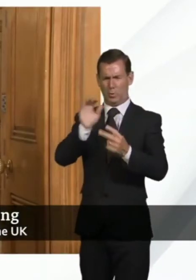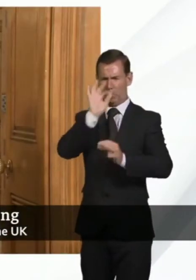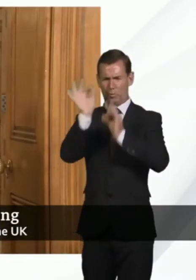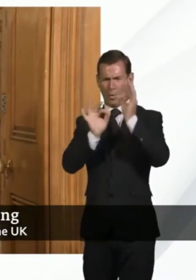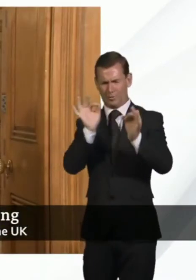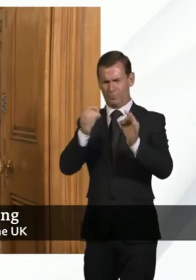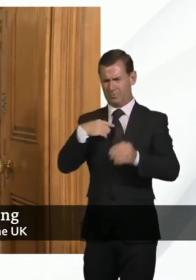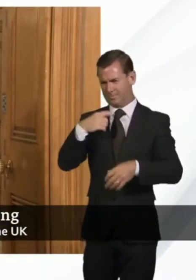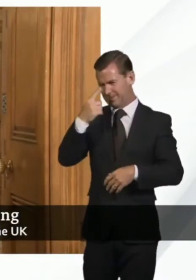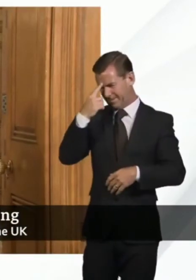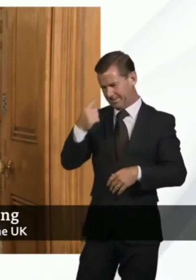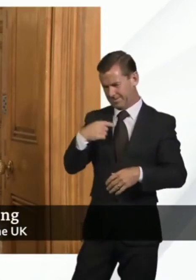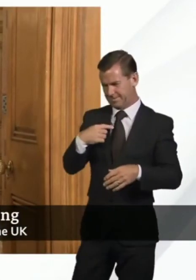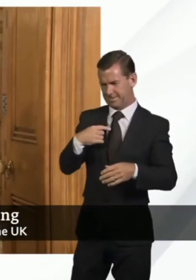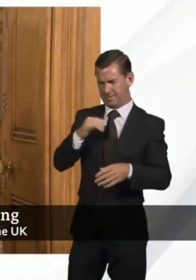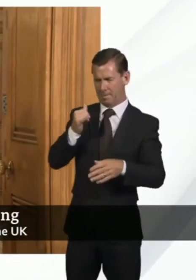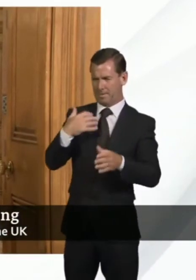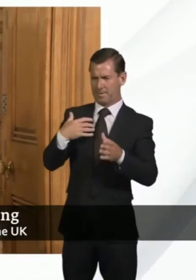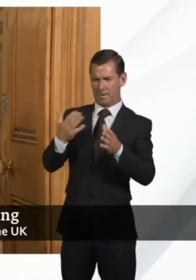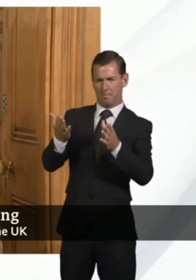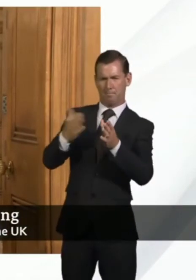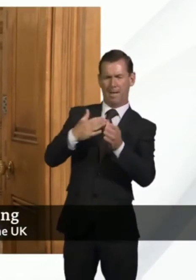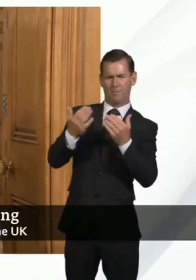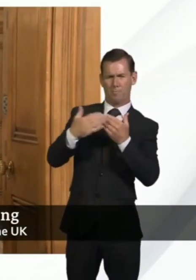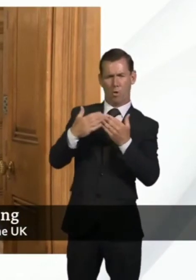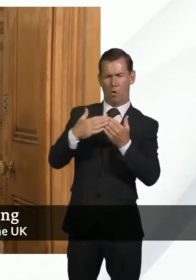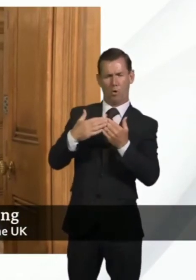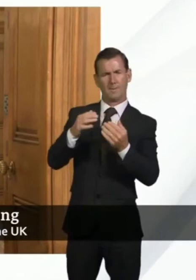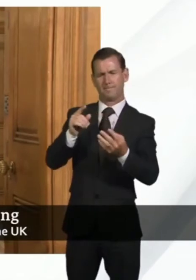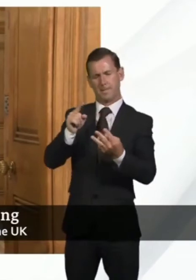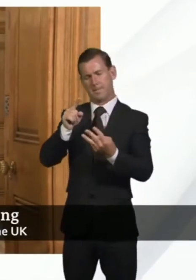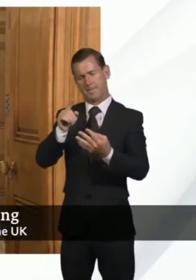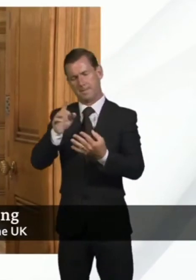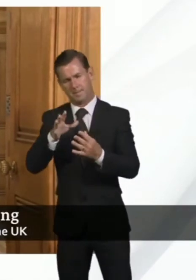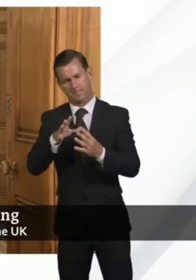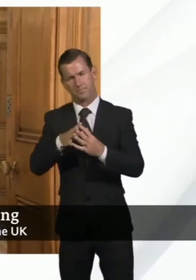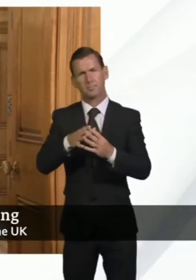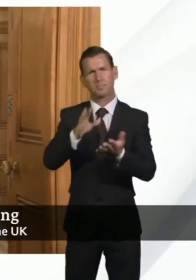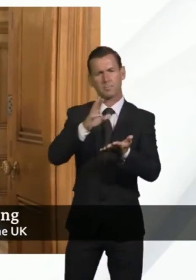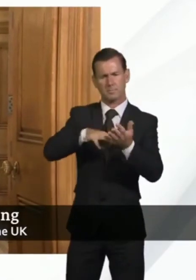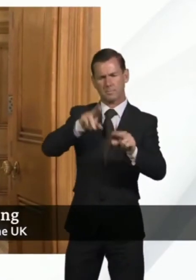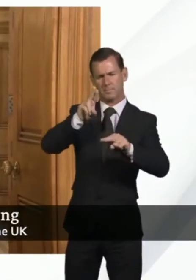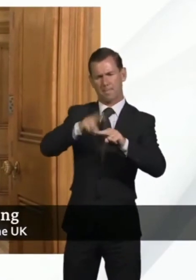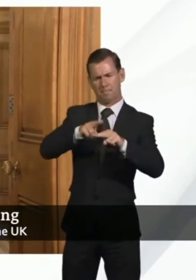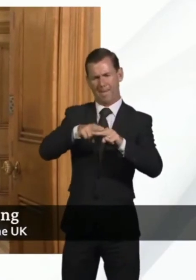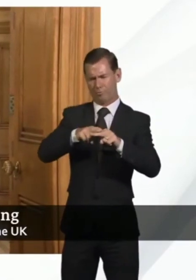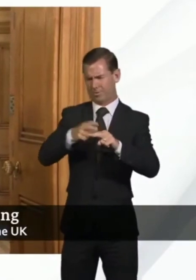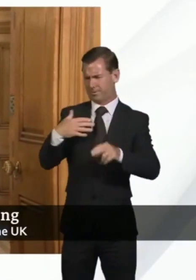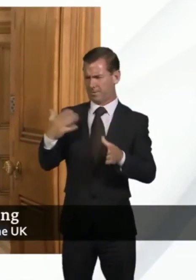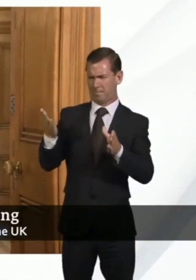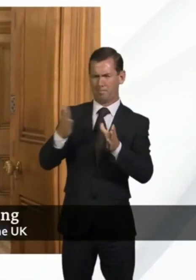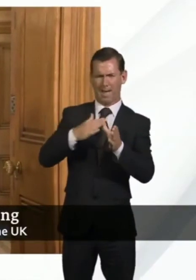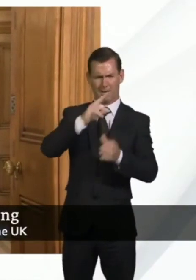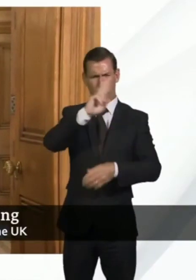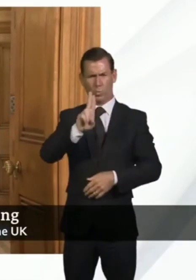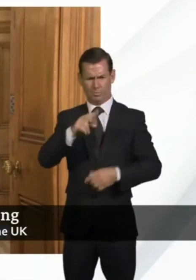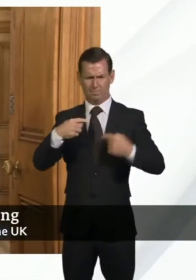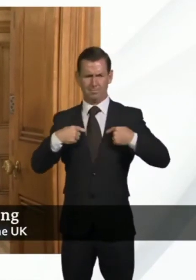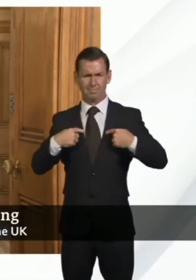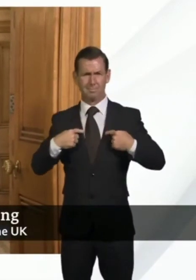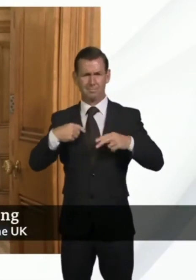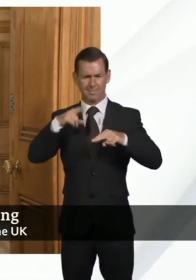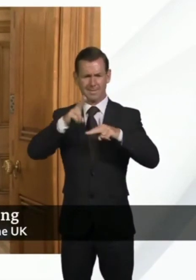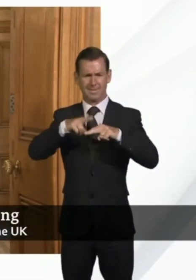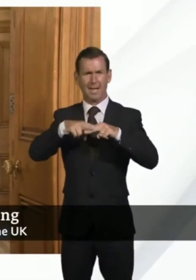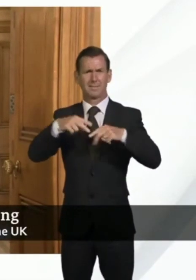for a further one after. In terms of the point about parents sending their children back to school, I'm a